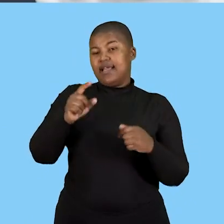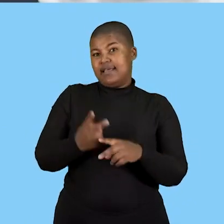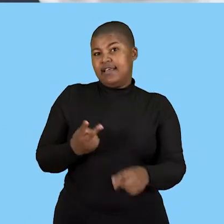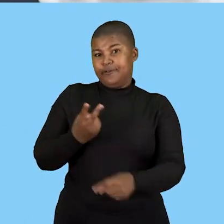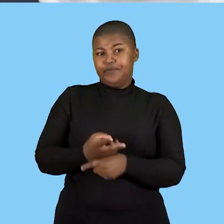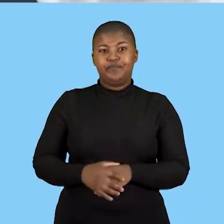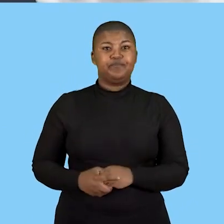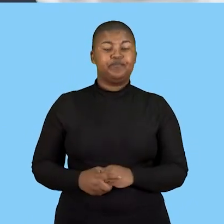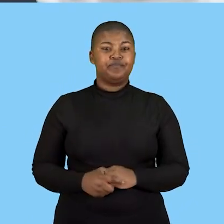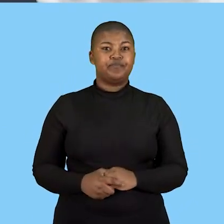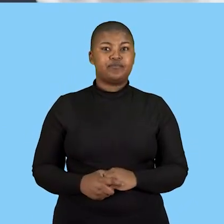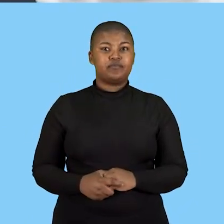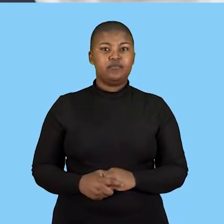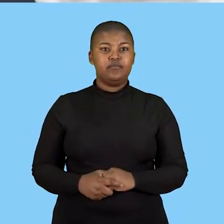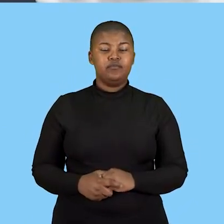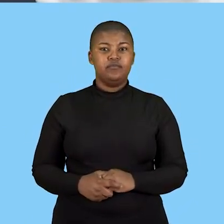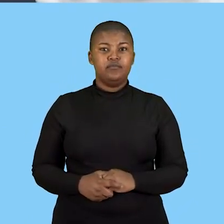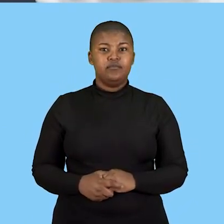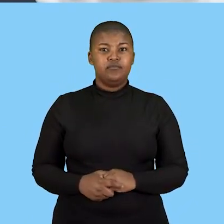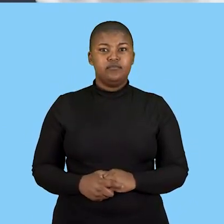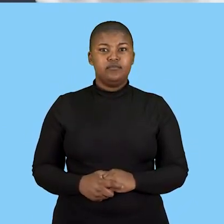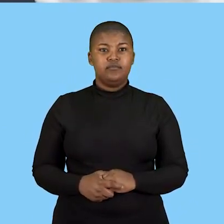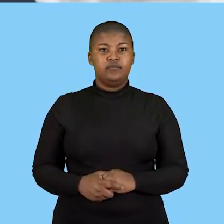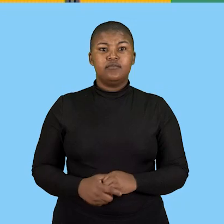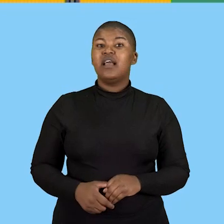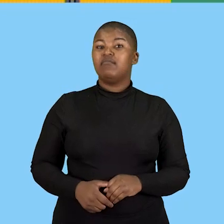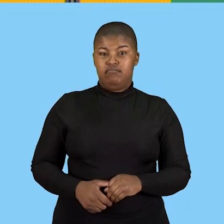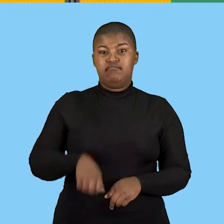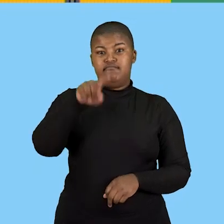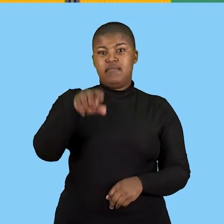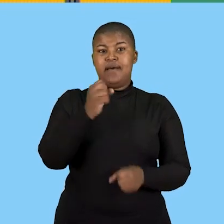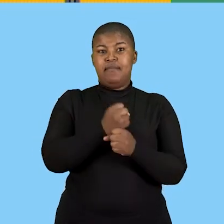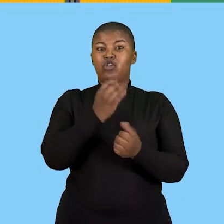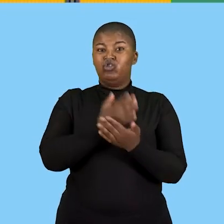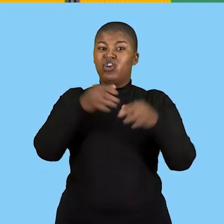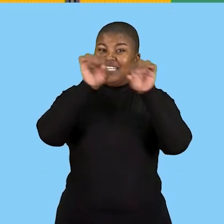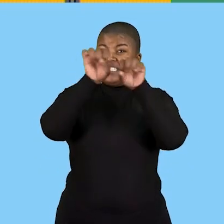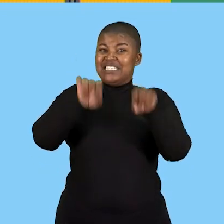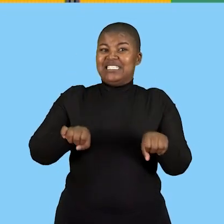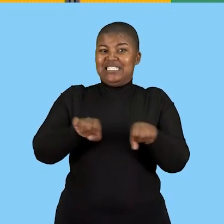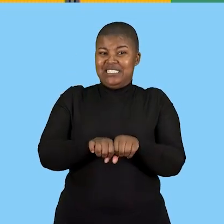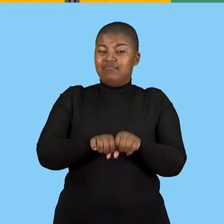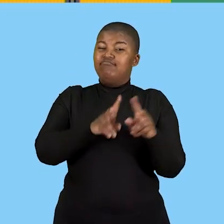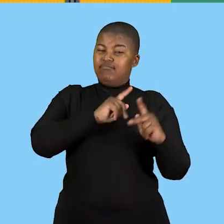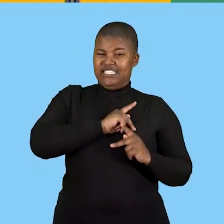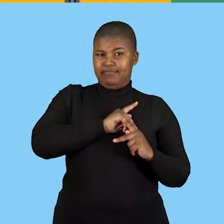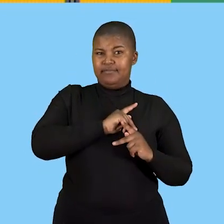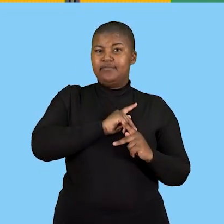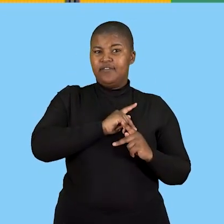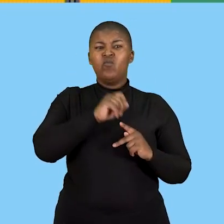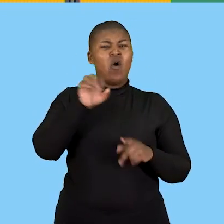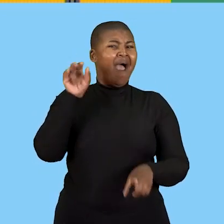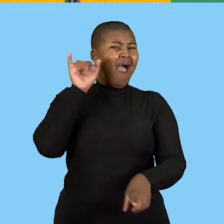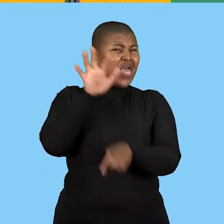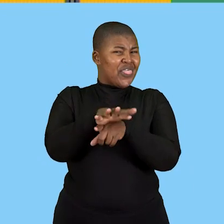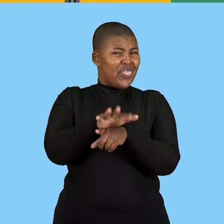another way is to keep the systems to ensure that there will be no harmful impact on the